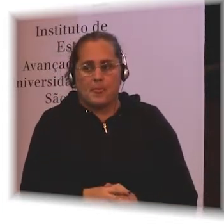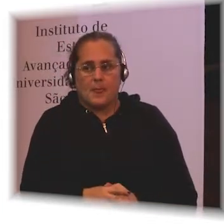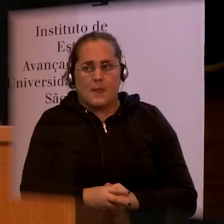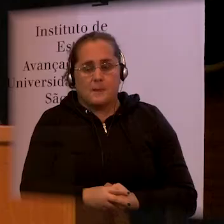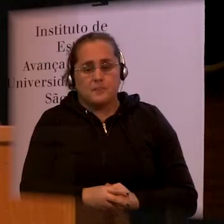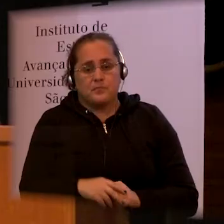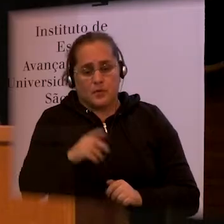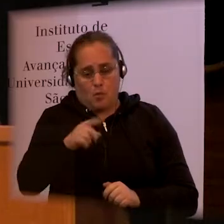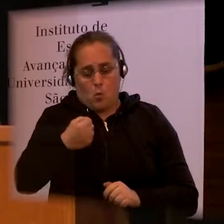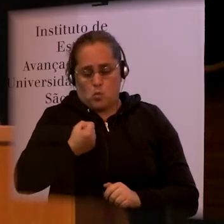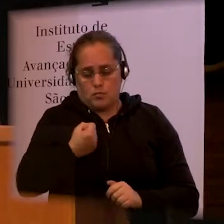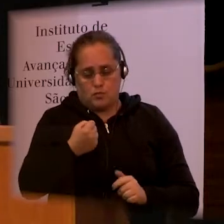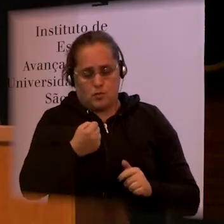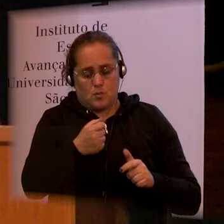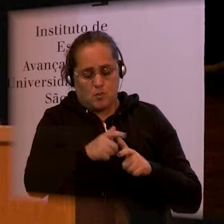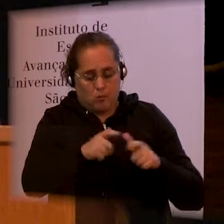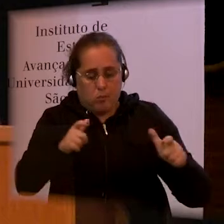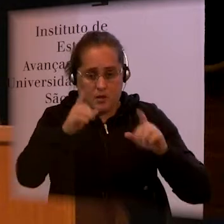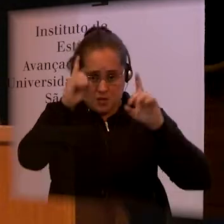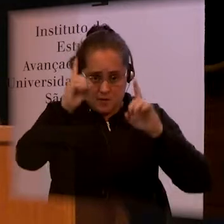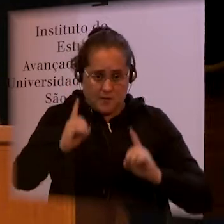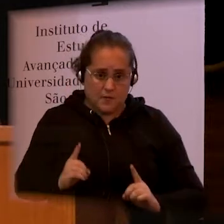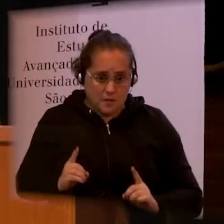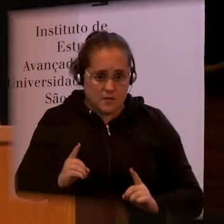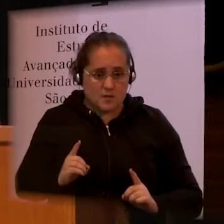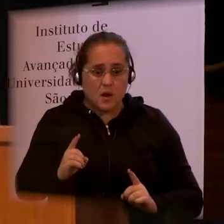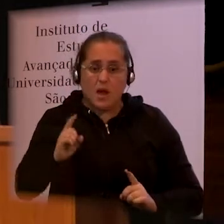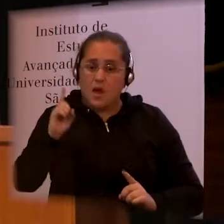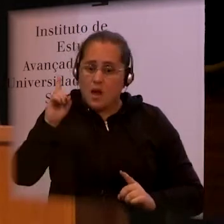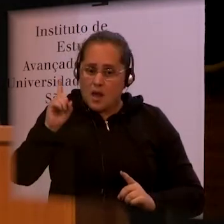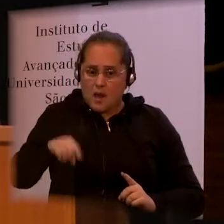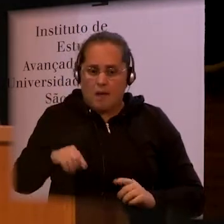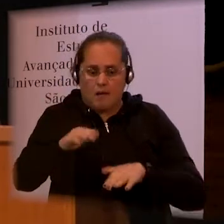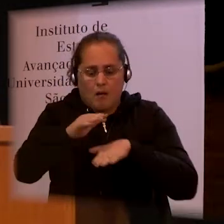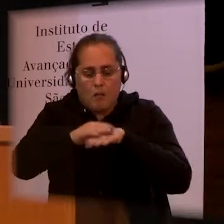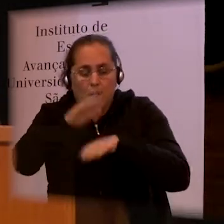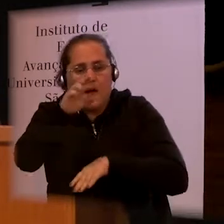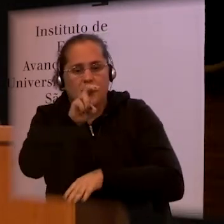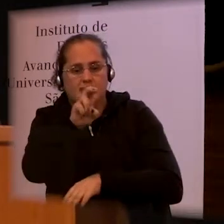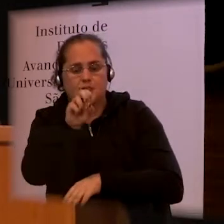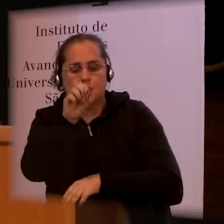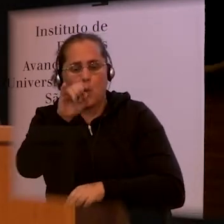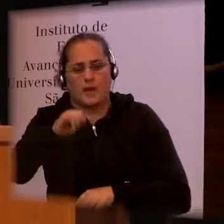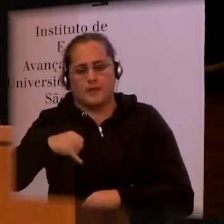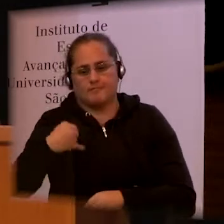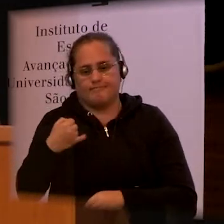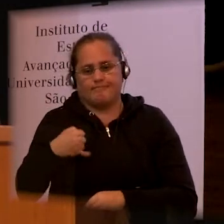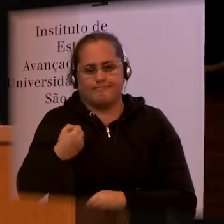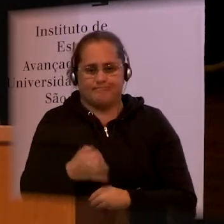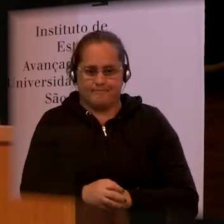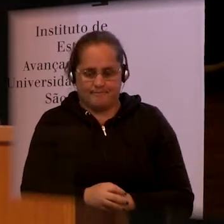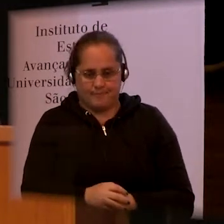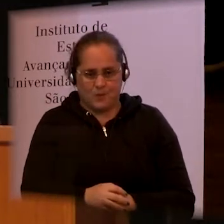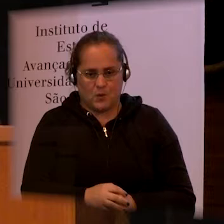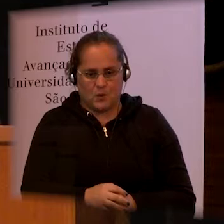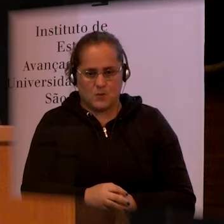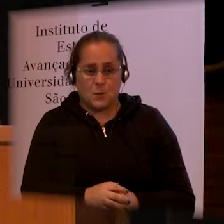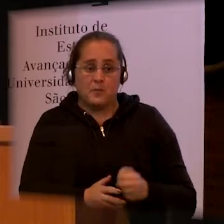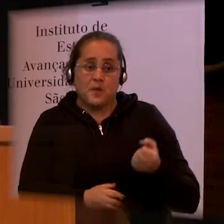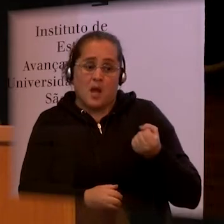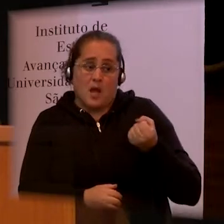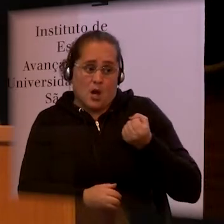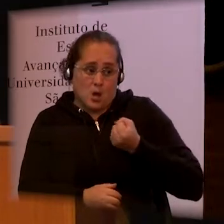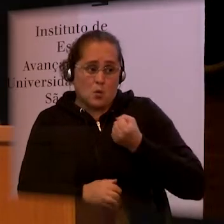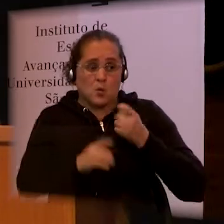very rapidly increasing with age and it's quite rare in childhood. And that's